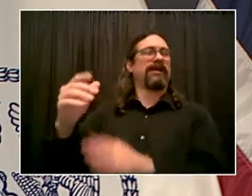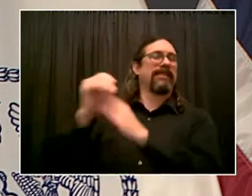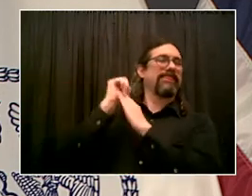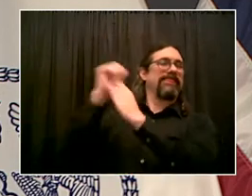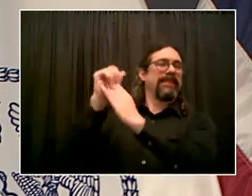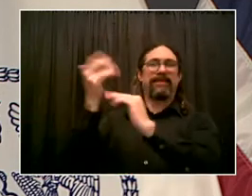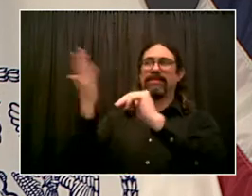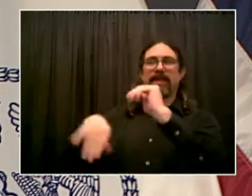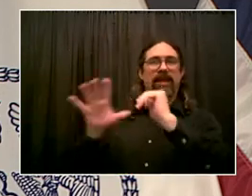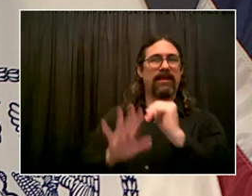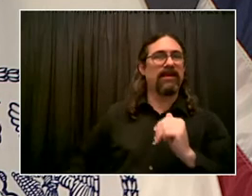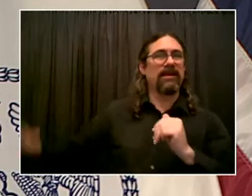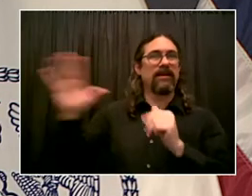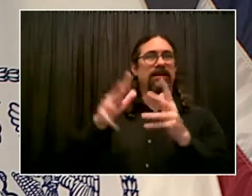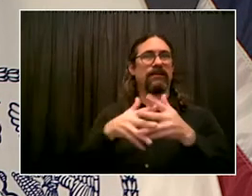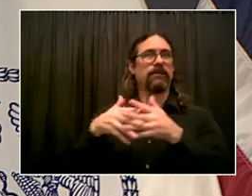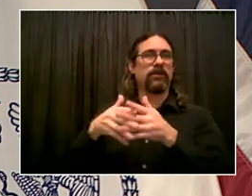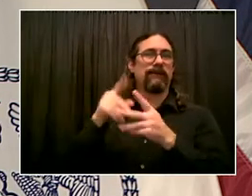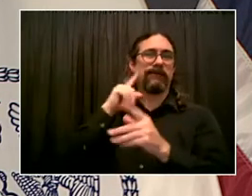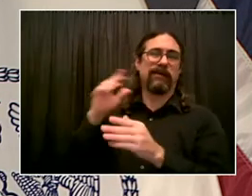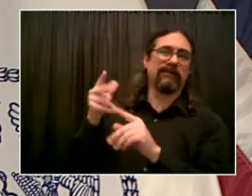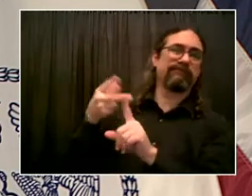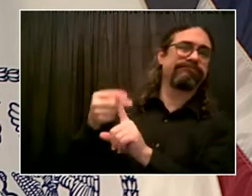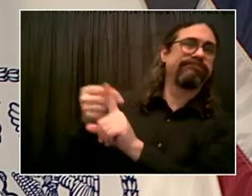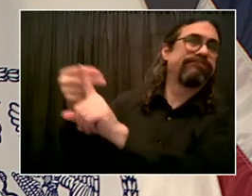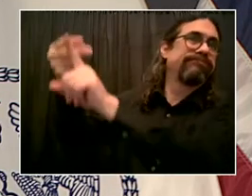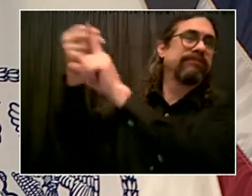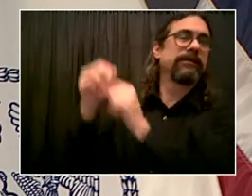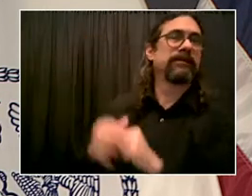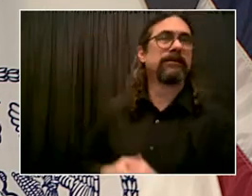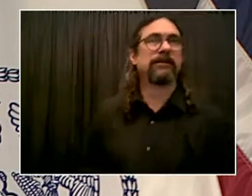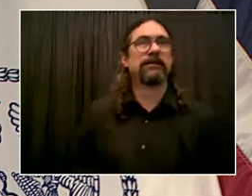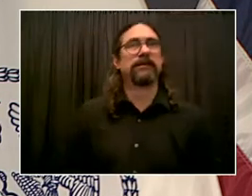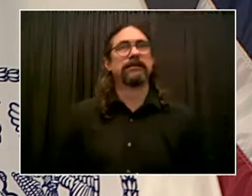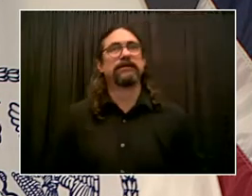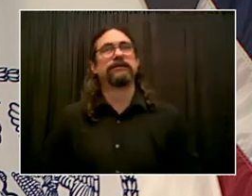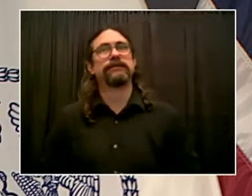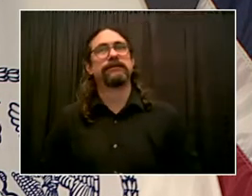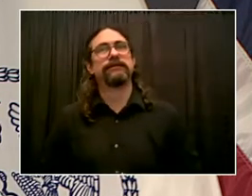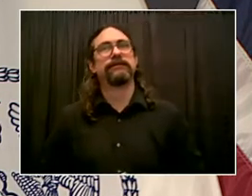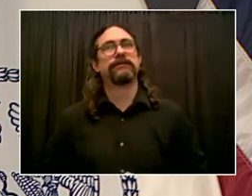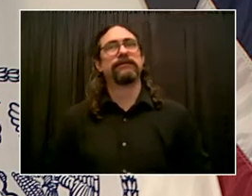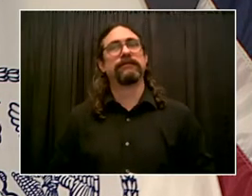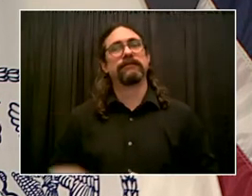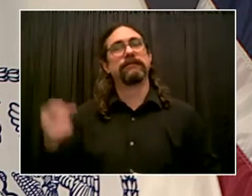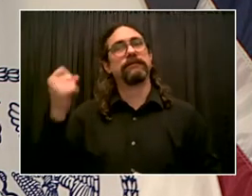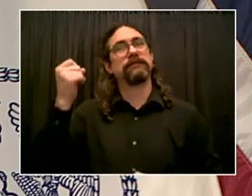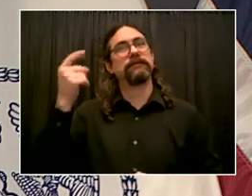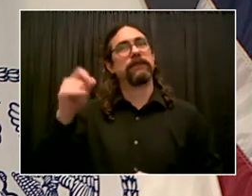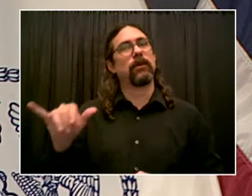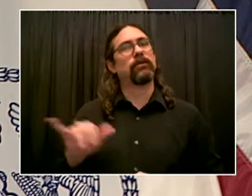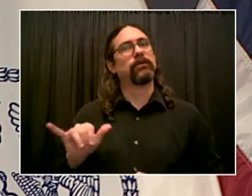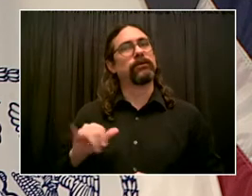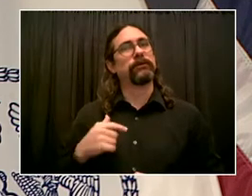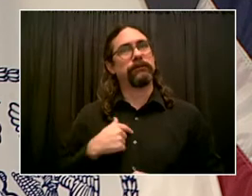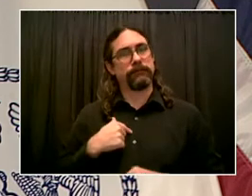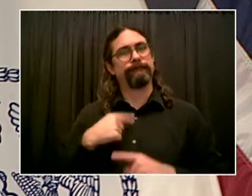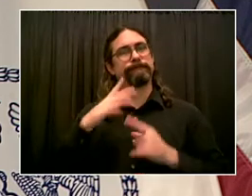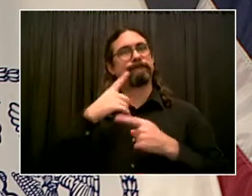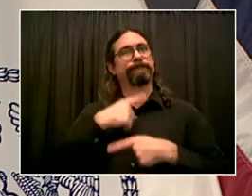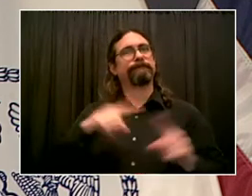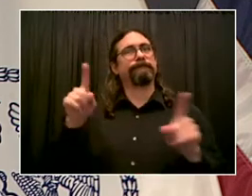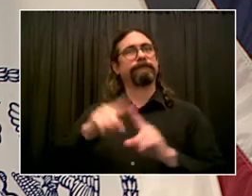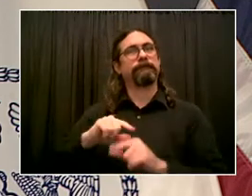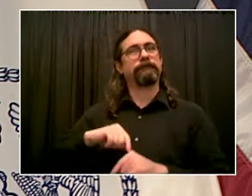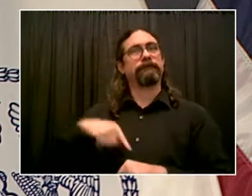need vaccine mandates. I've said it to mayors all over the country, and my message has been to mayors, governors, CEOs, everyone, public sector,